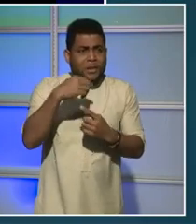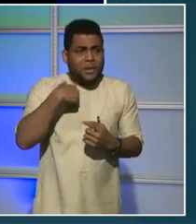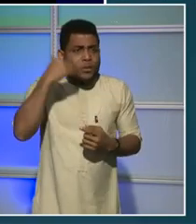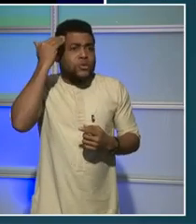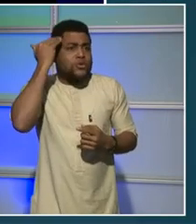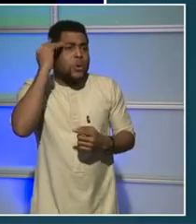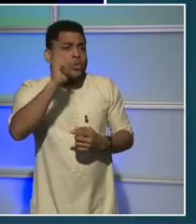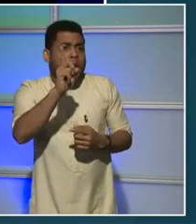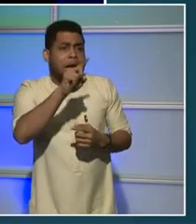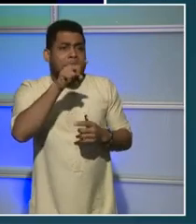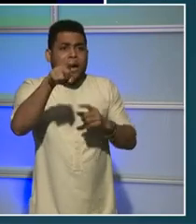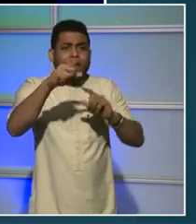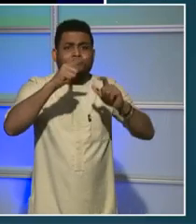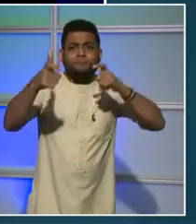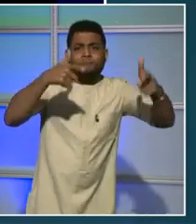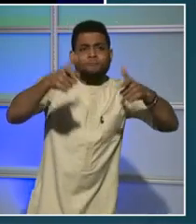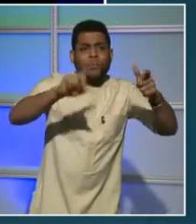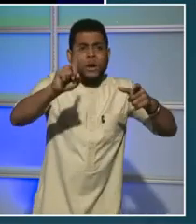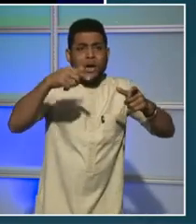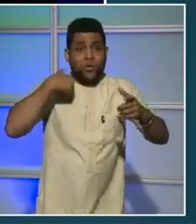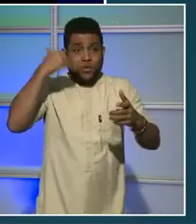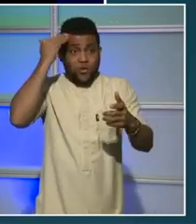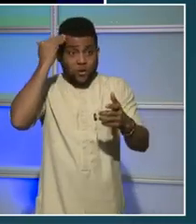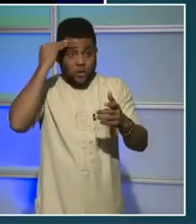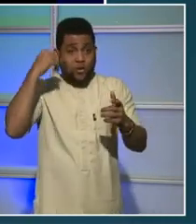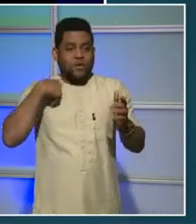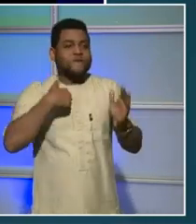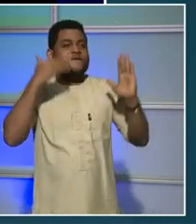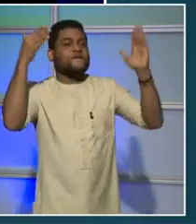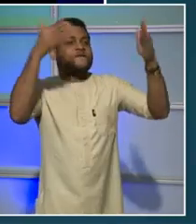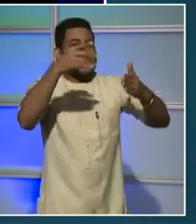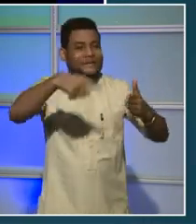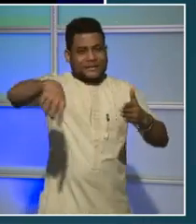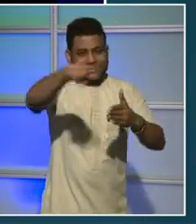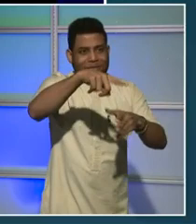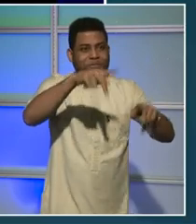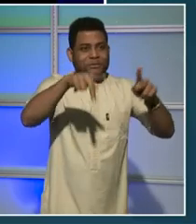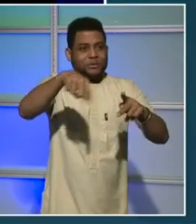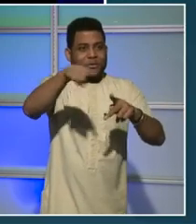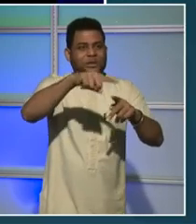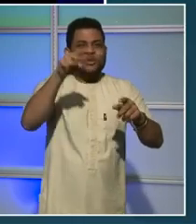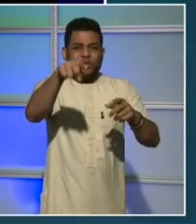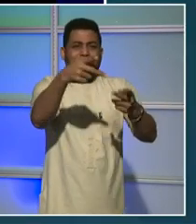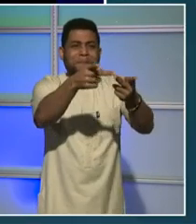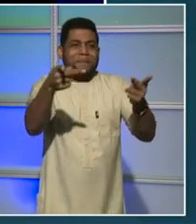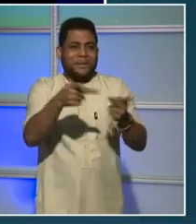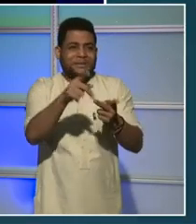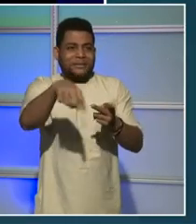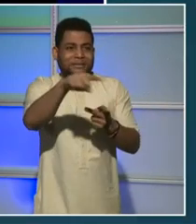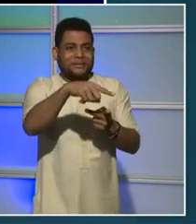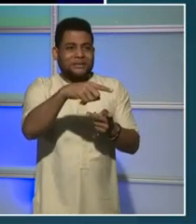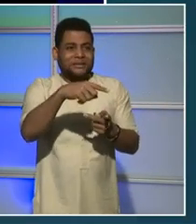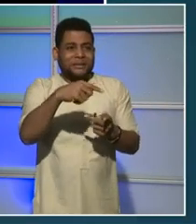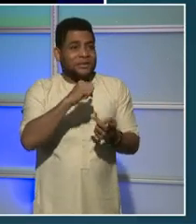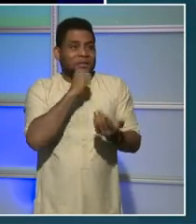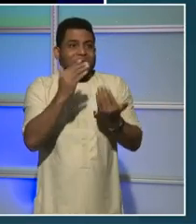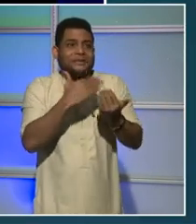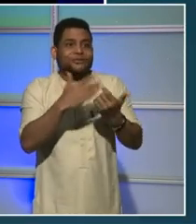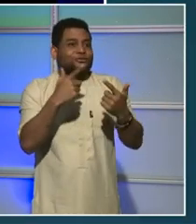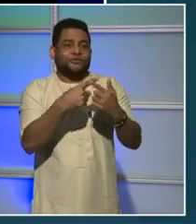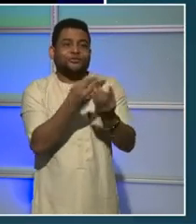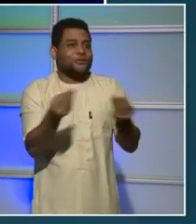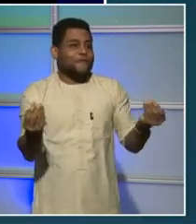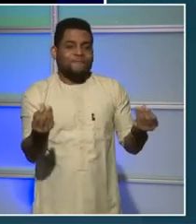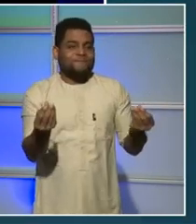to focus our resources on those people in those places. It is not a quick fix, but over time it